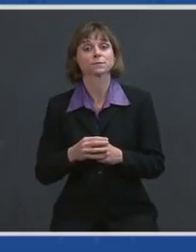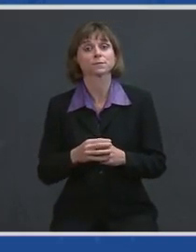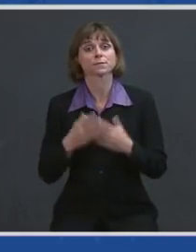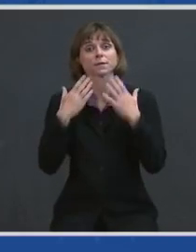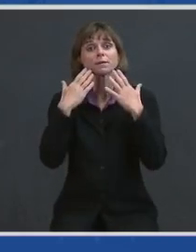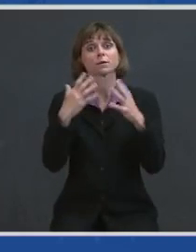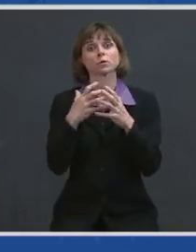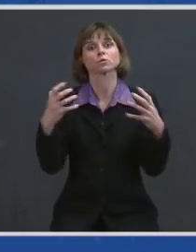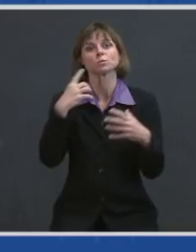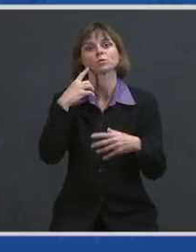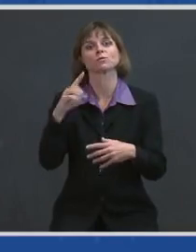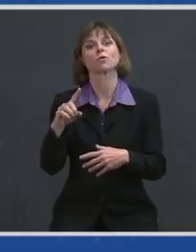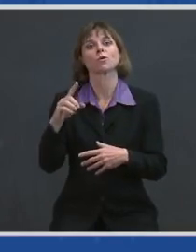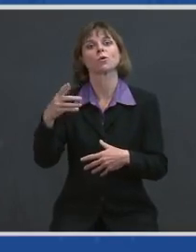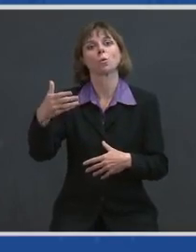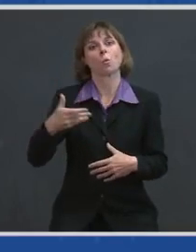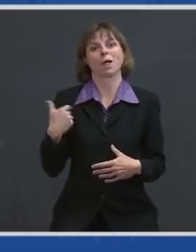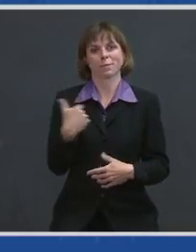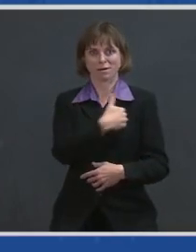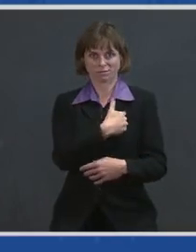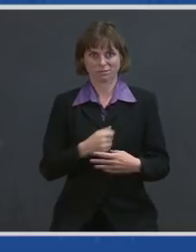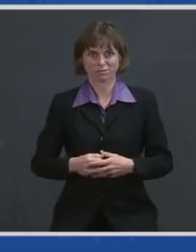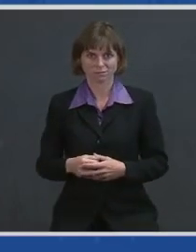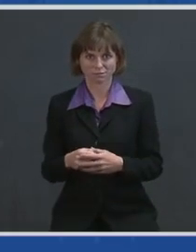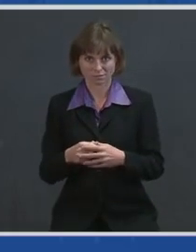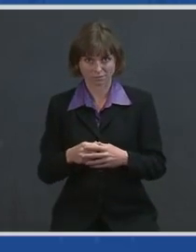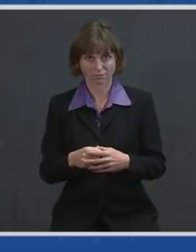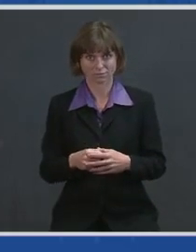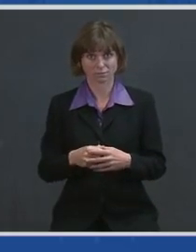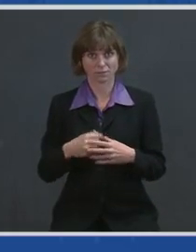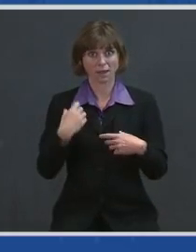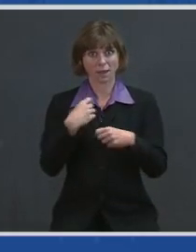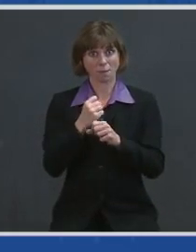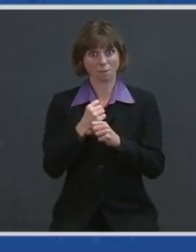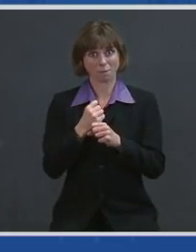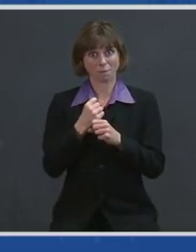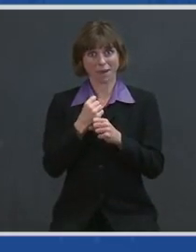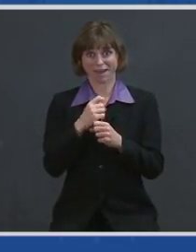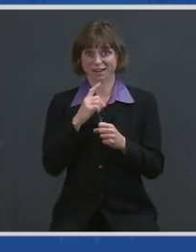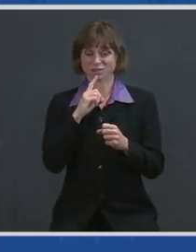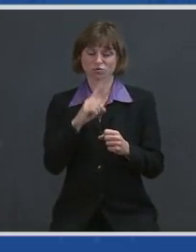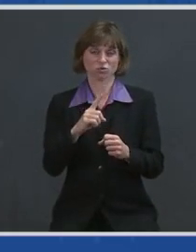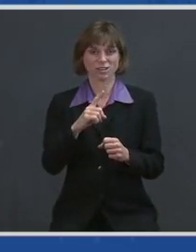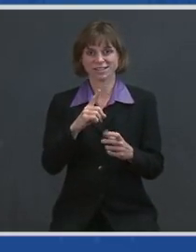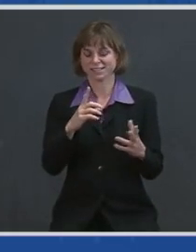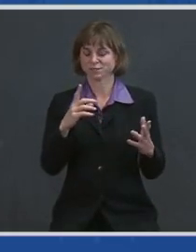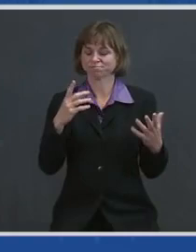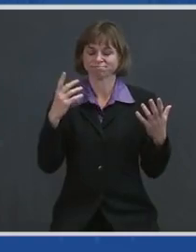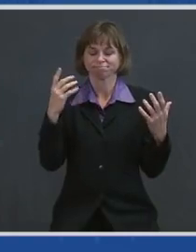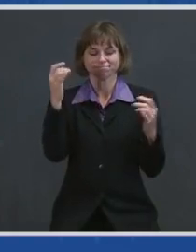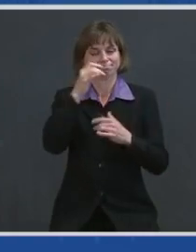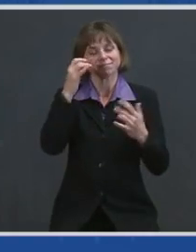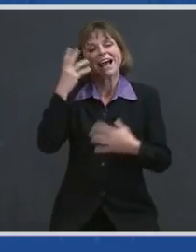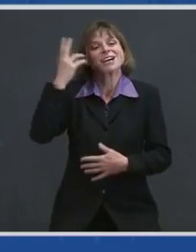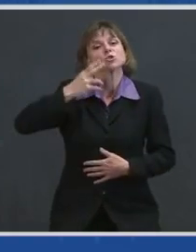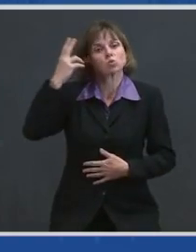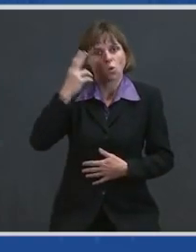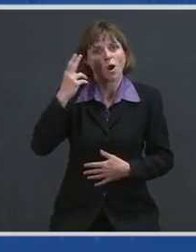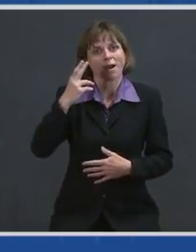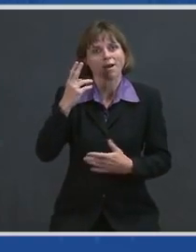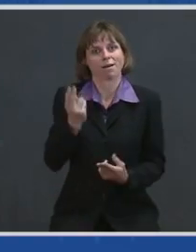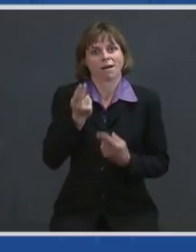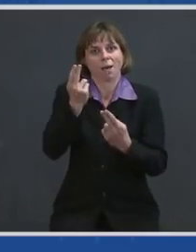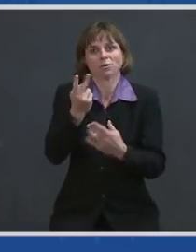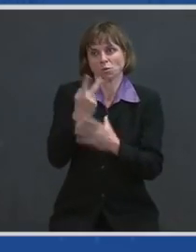so much for welcoming us and for making these historic nominations. Both of you lead